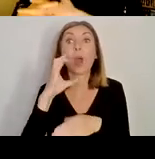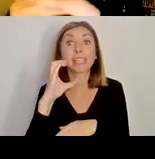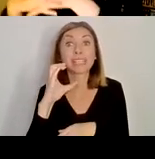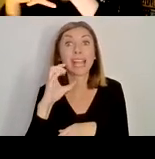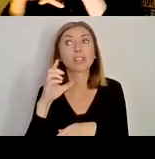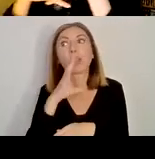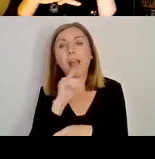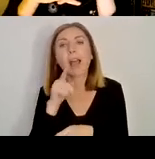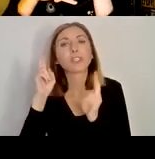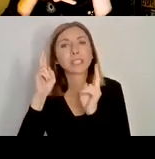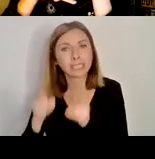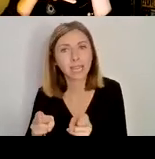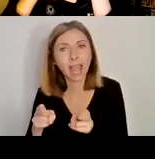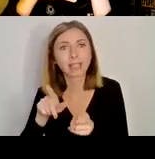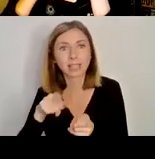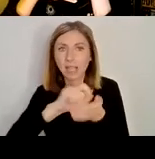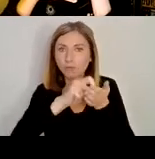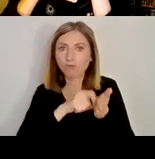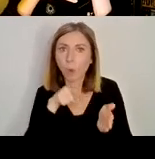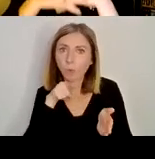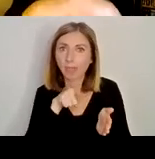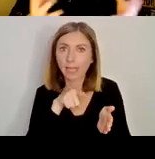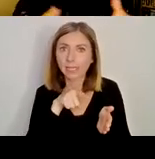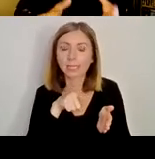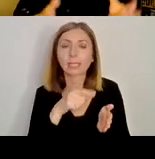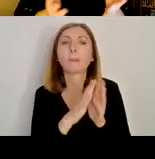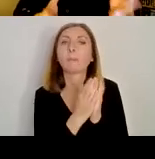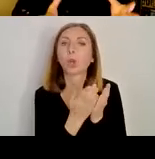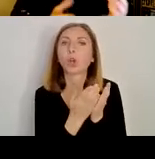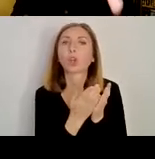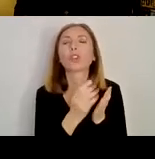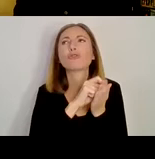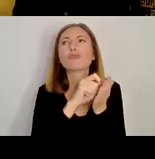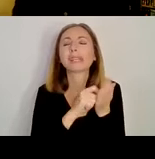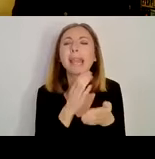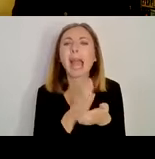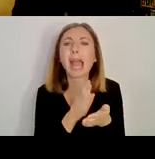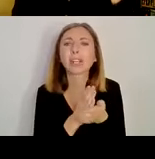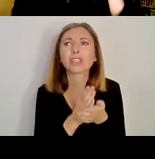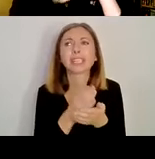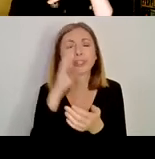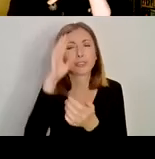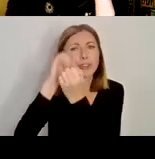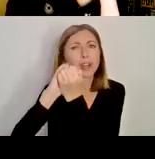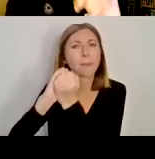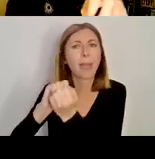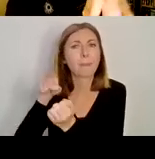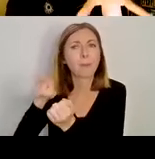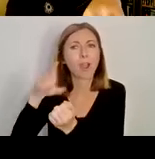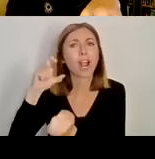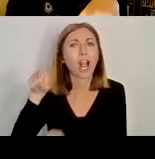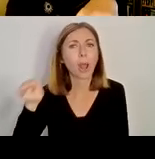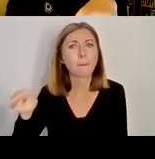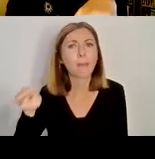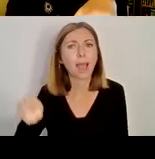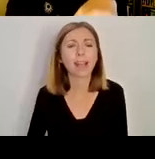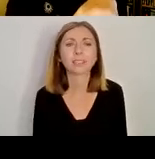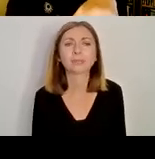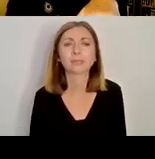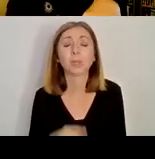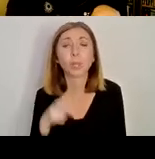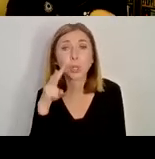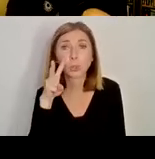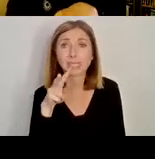by by Adafnon. It may have been written actually as a sort of a commemoration. And the page there